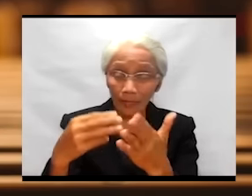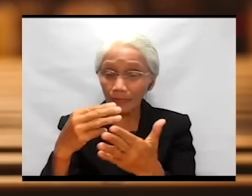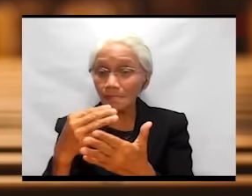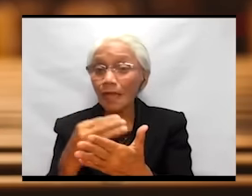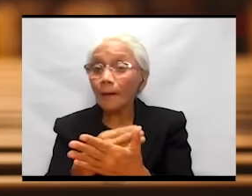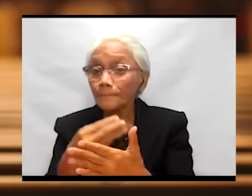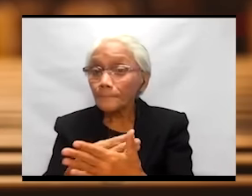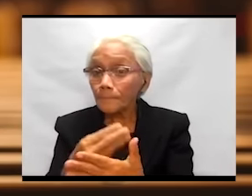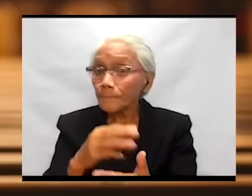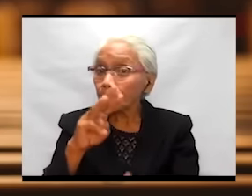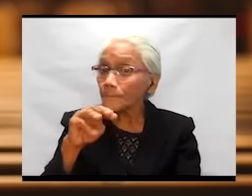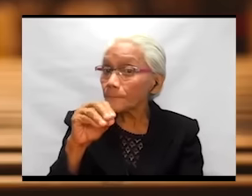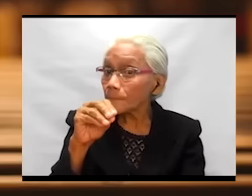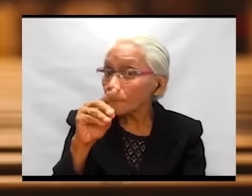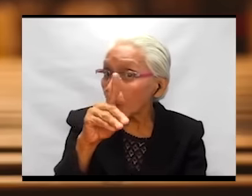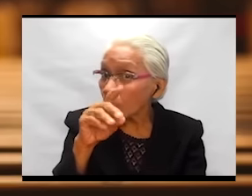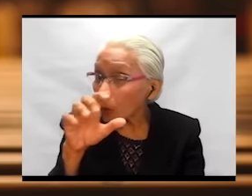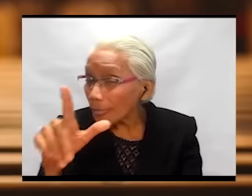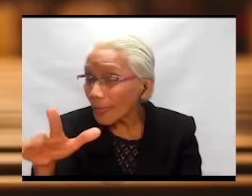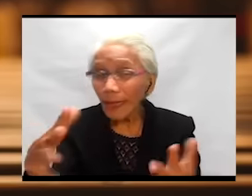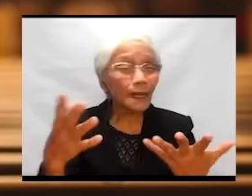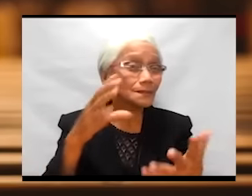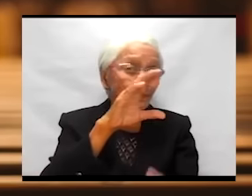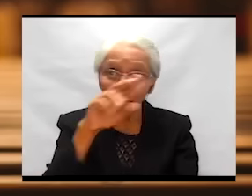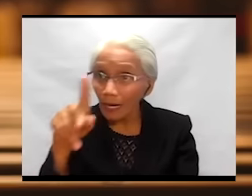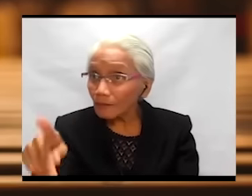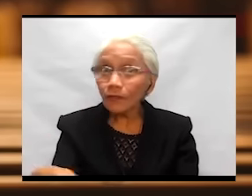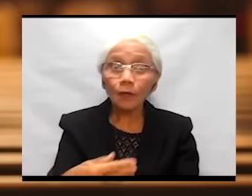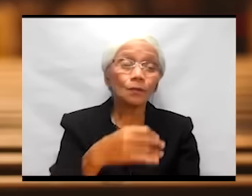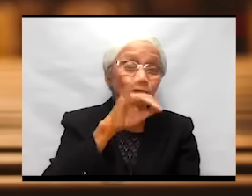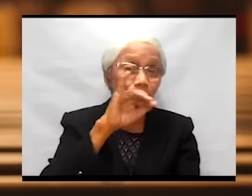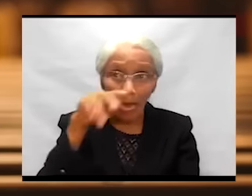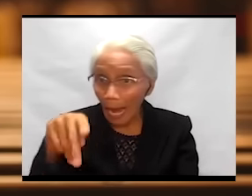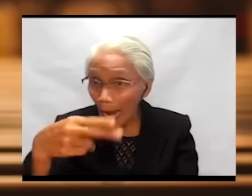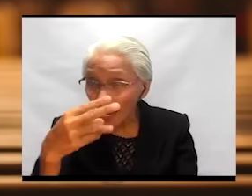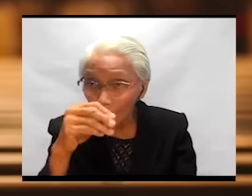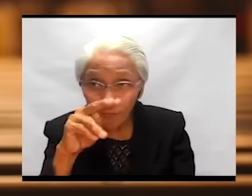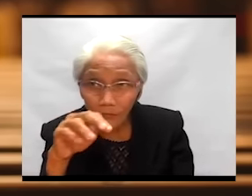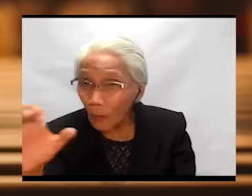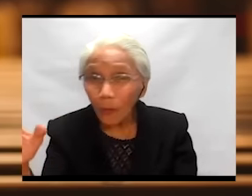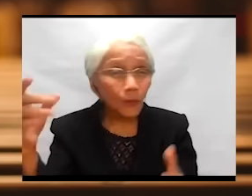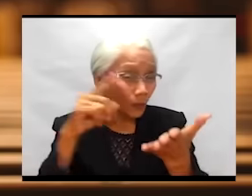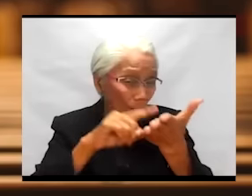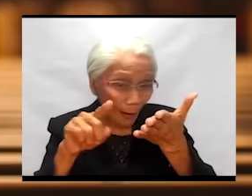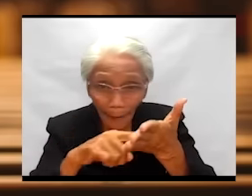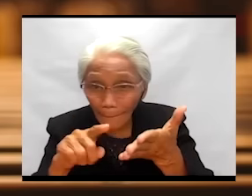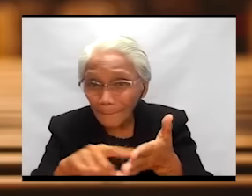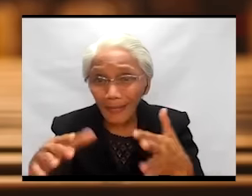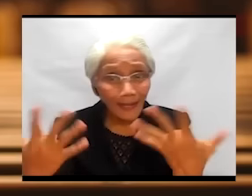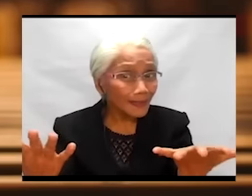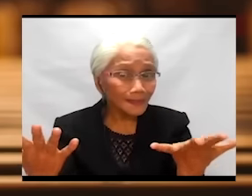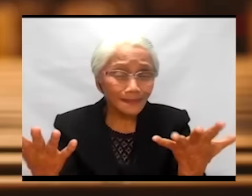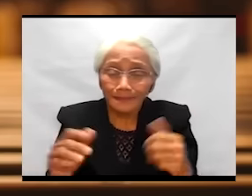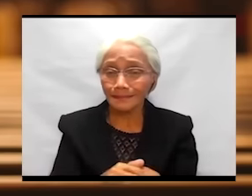model of cell phones, iPhones, iPads, whatever?